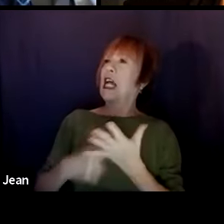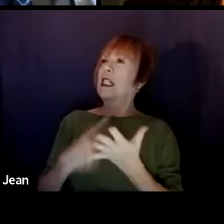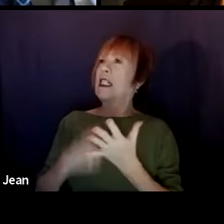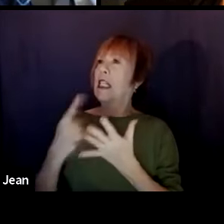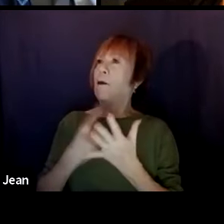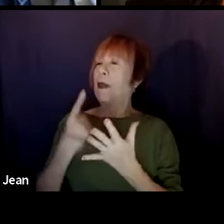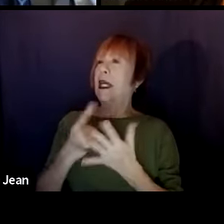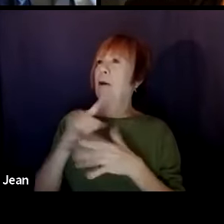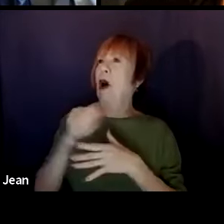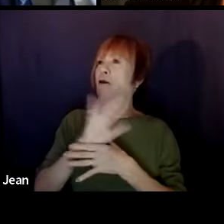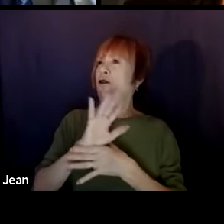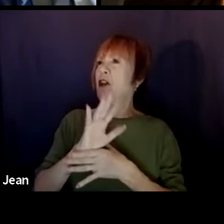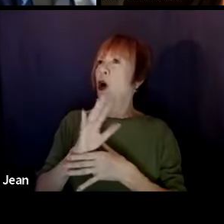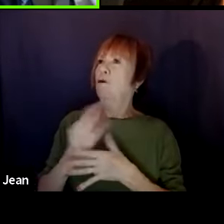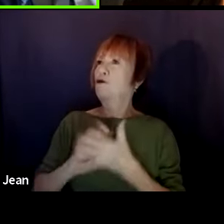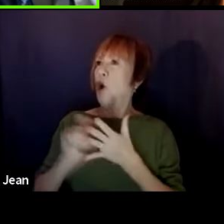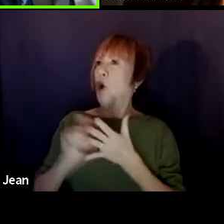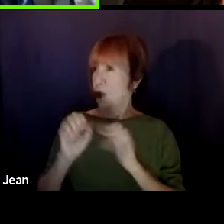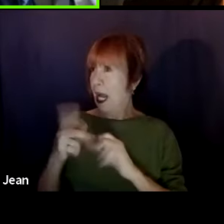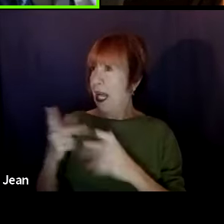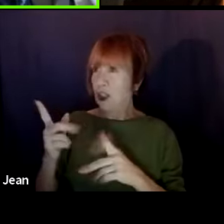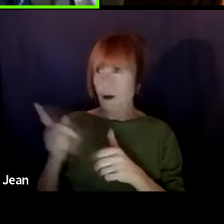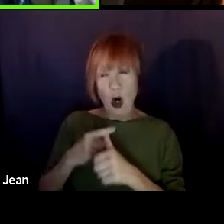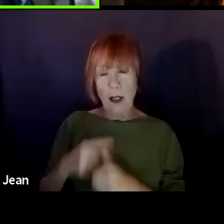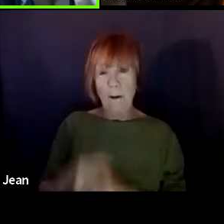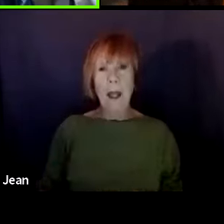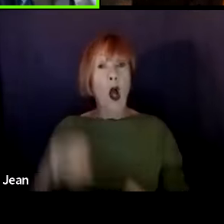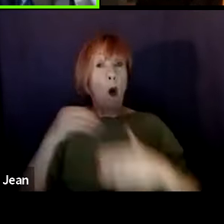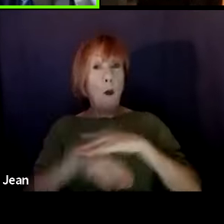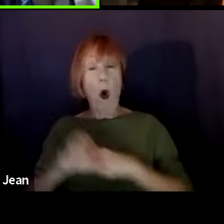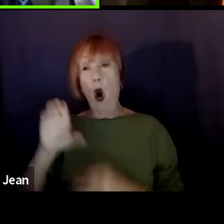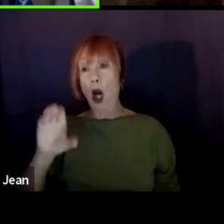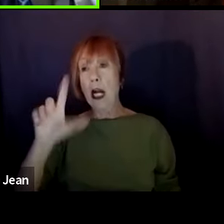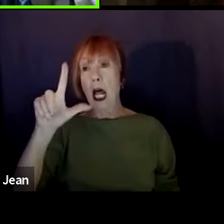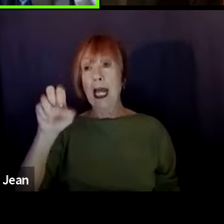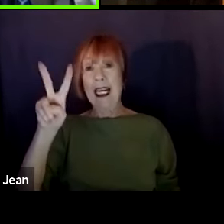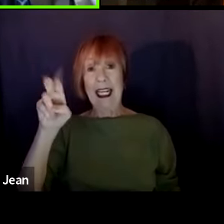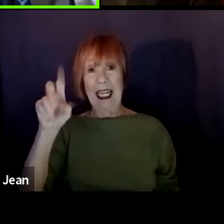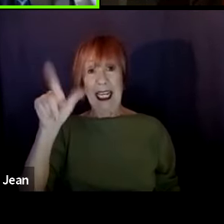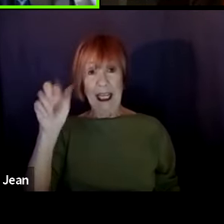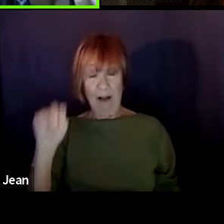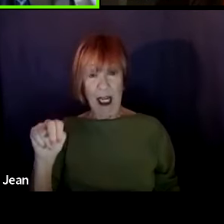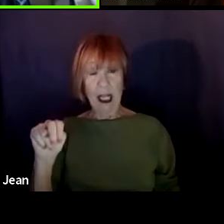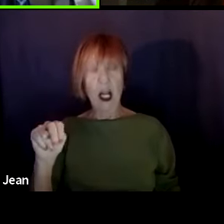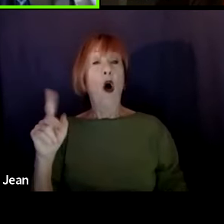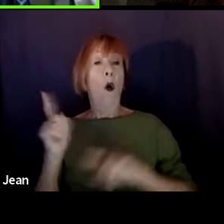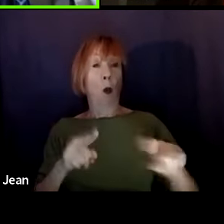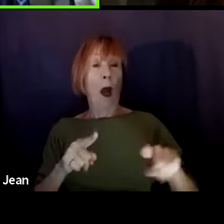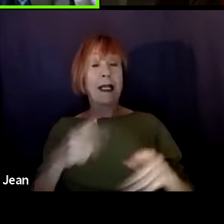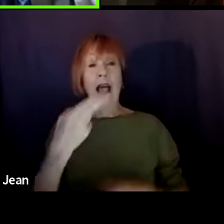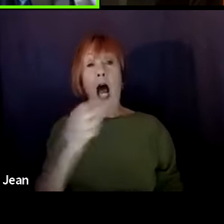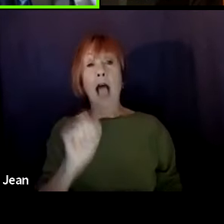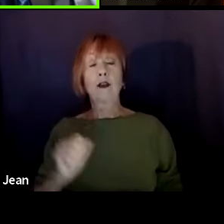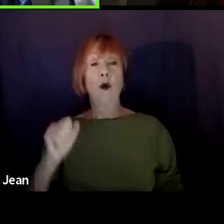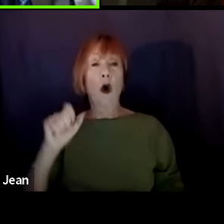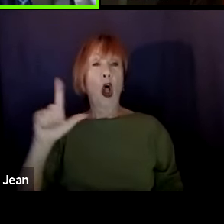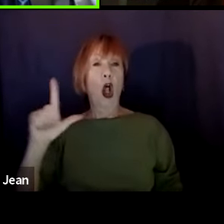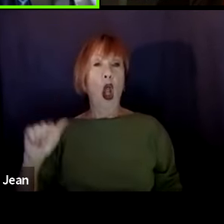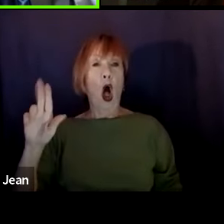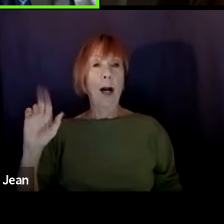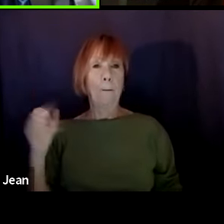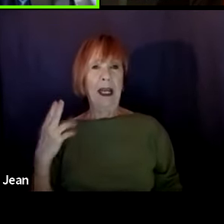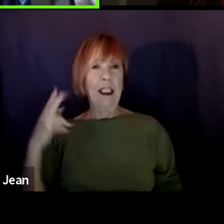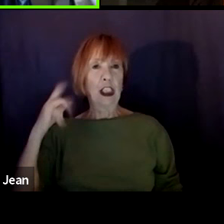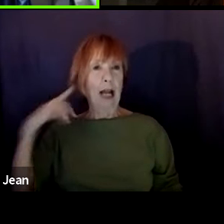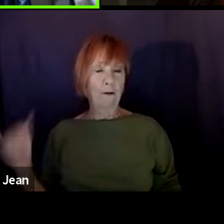60 seconds on Paul, all right? Sure. Born in Cleveland. Grew up. Went to high school in Long Beach, California. Went to college